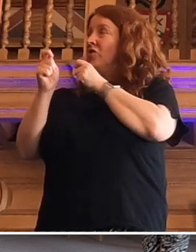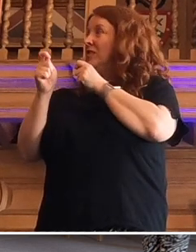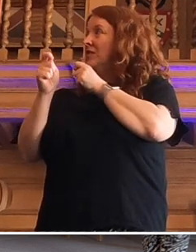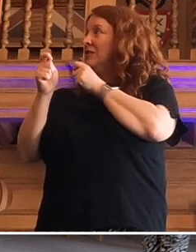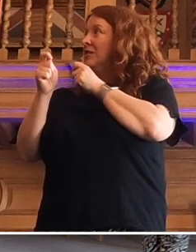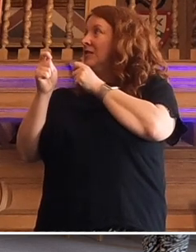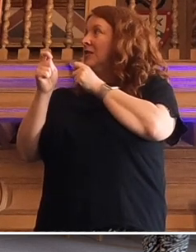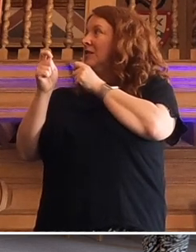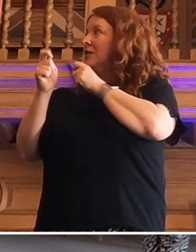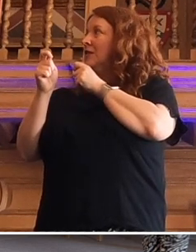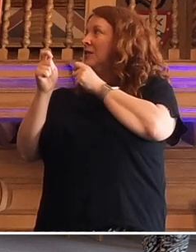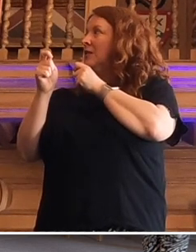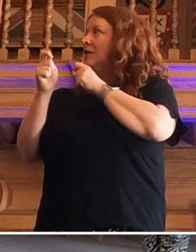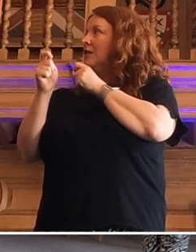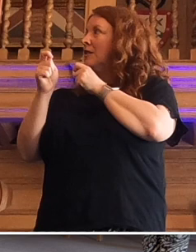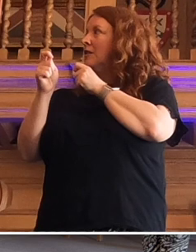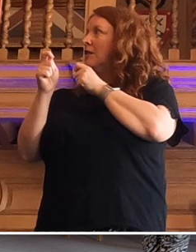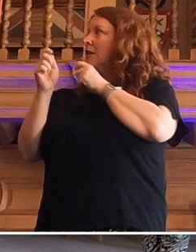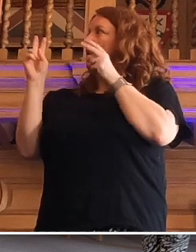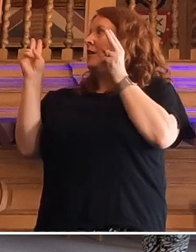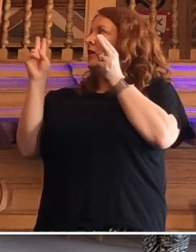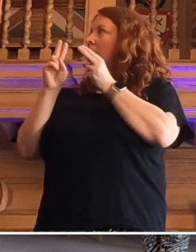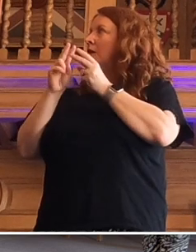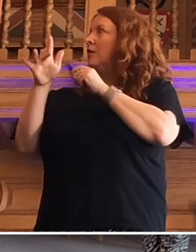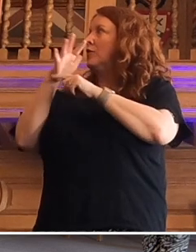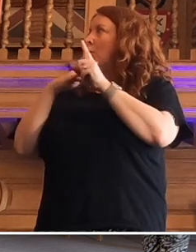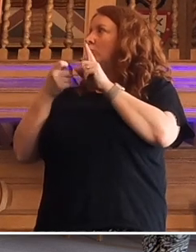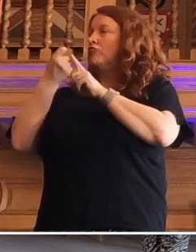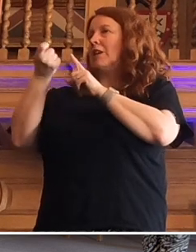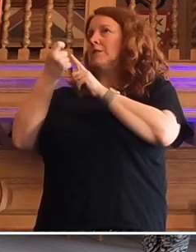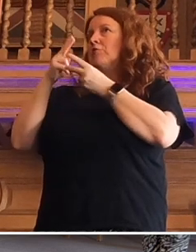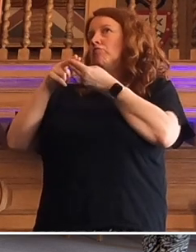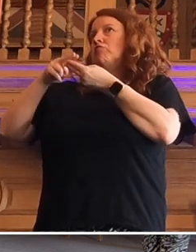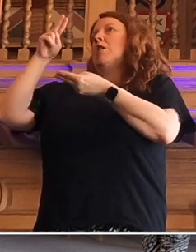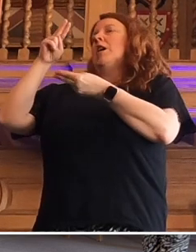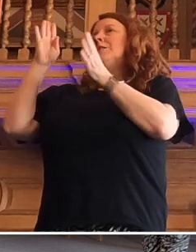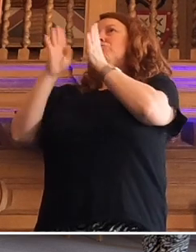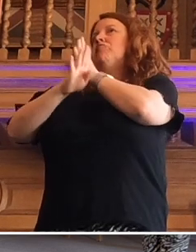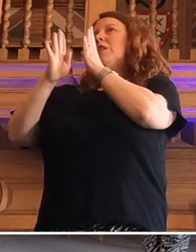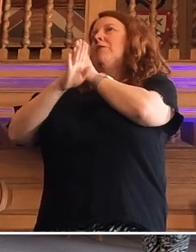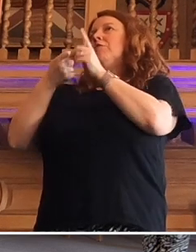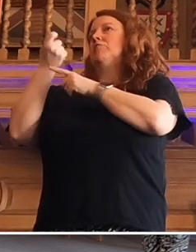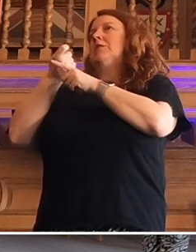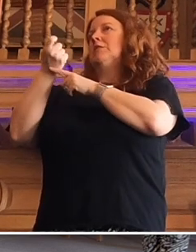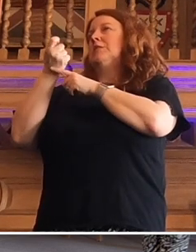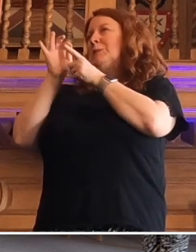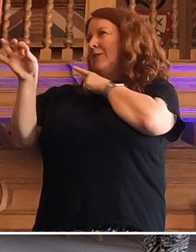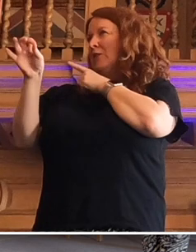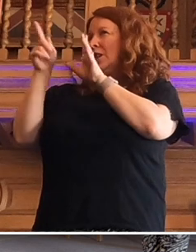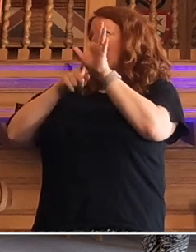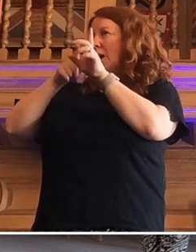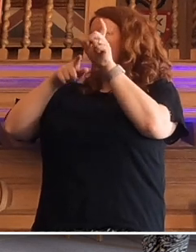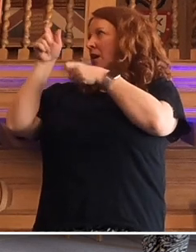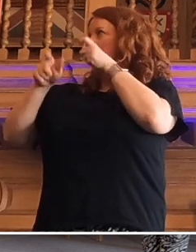The decline in social renting, the rise in private renting, and particularly for younger people, the